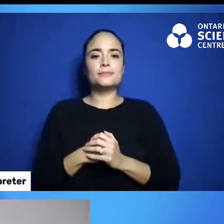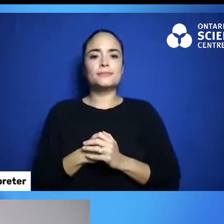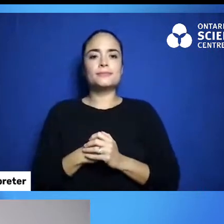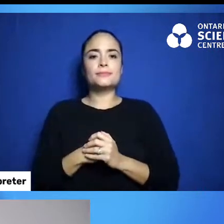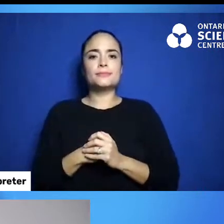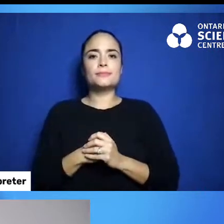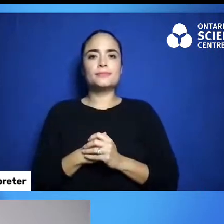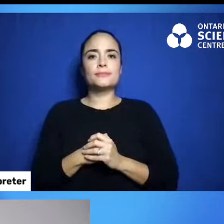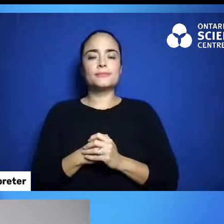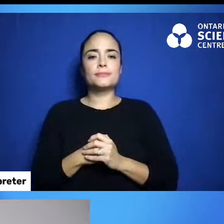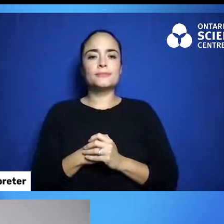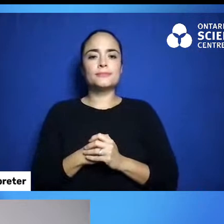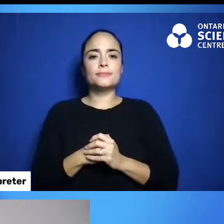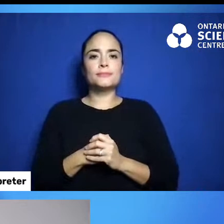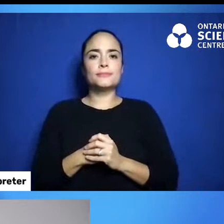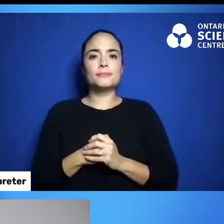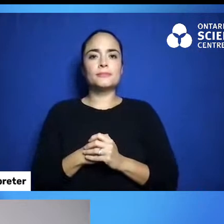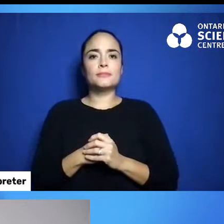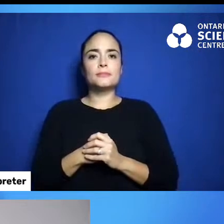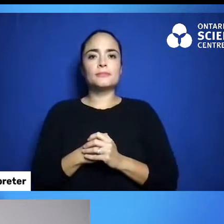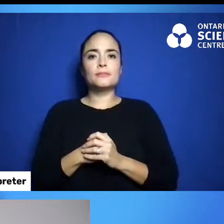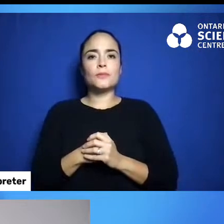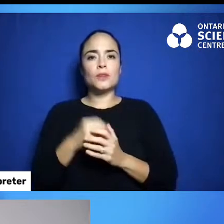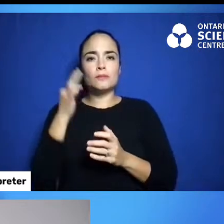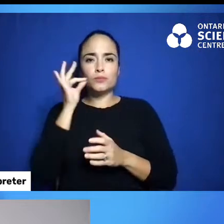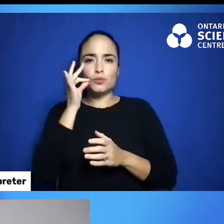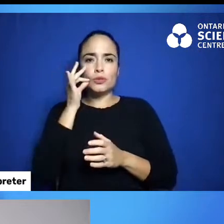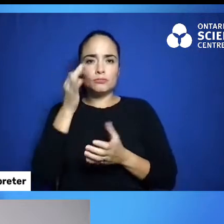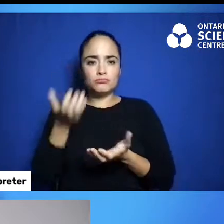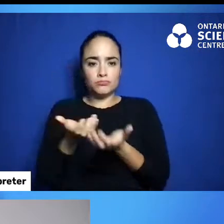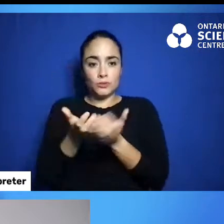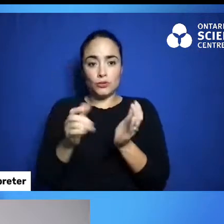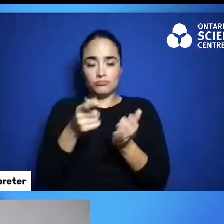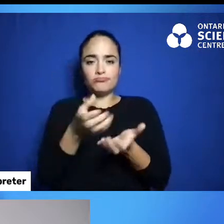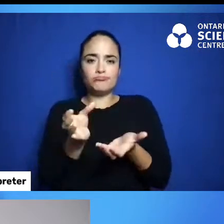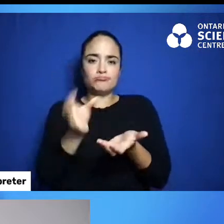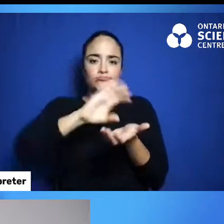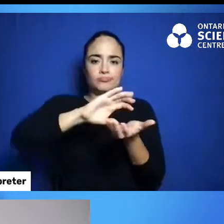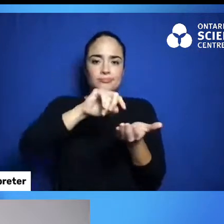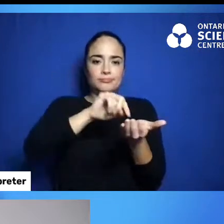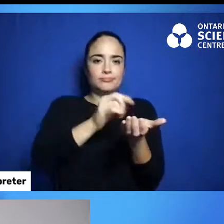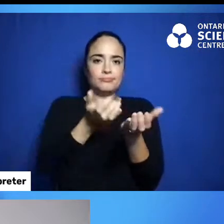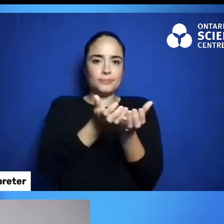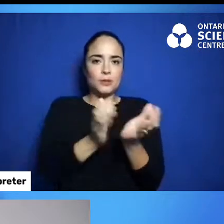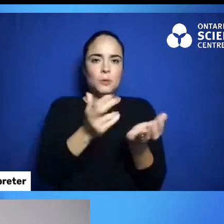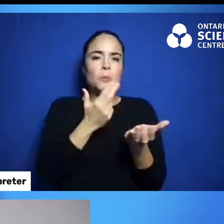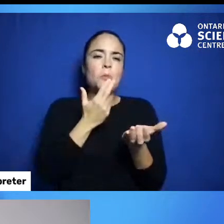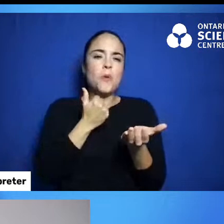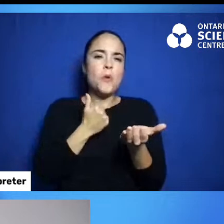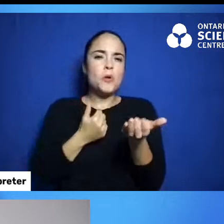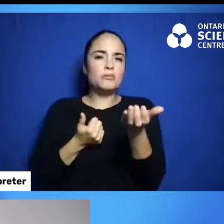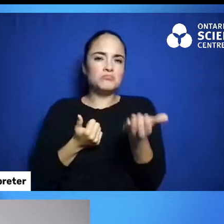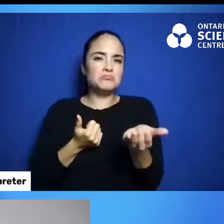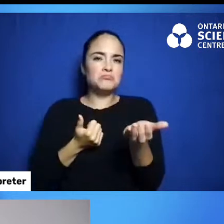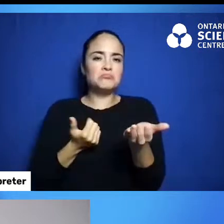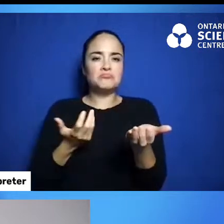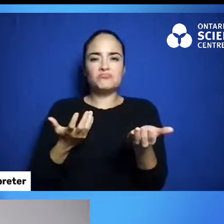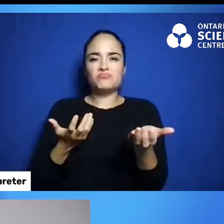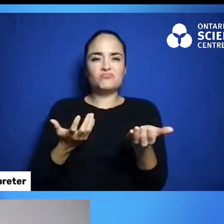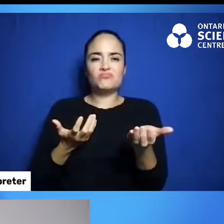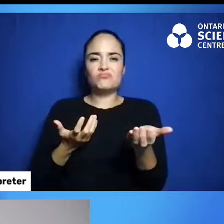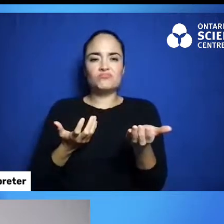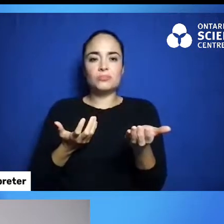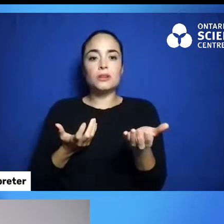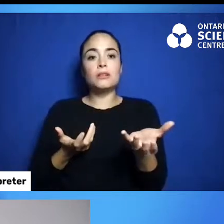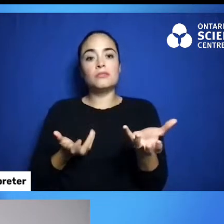in this birch basket. It holds it pretty well, but it doesn't hold that much. Now, I can put my